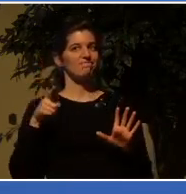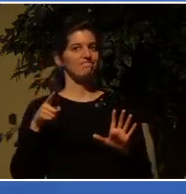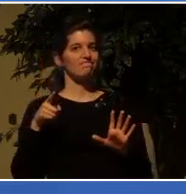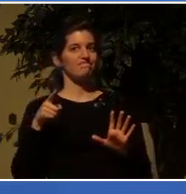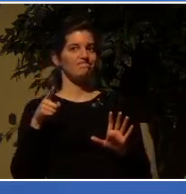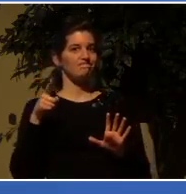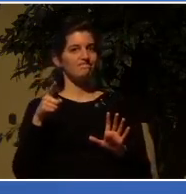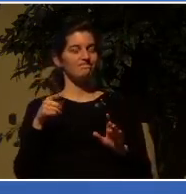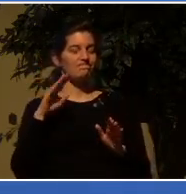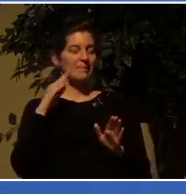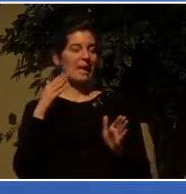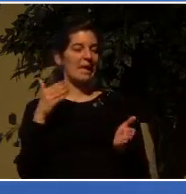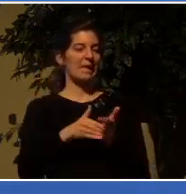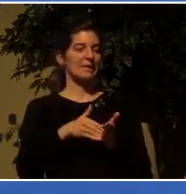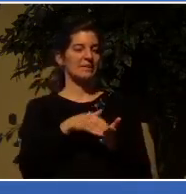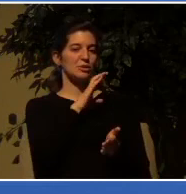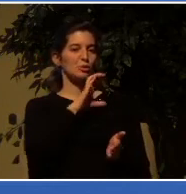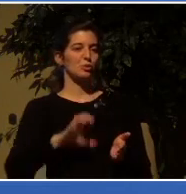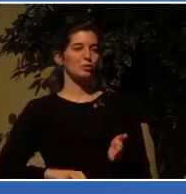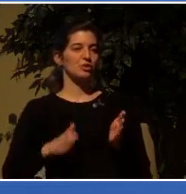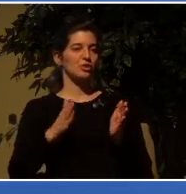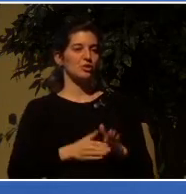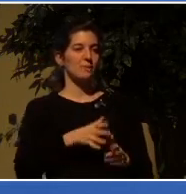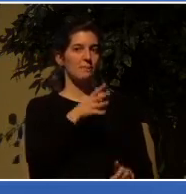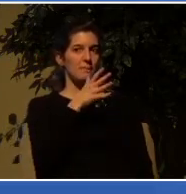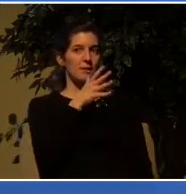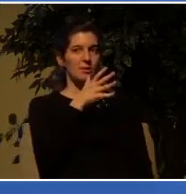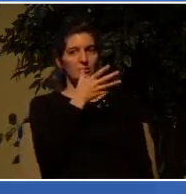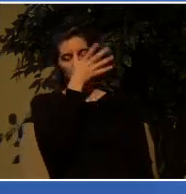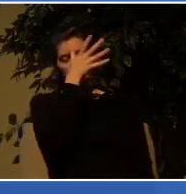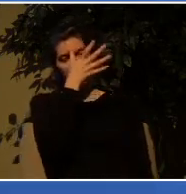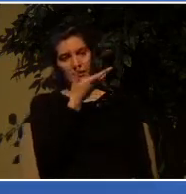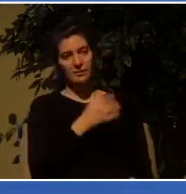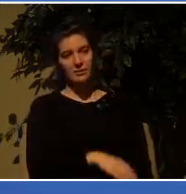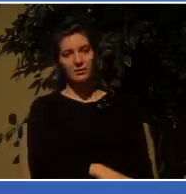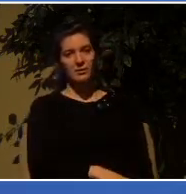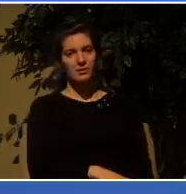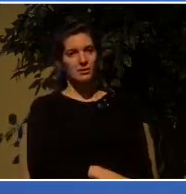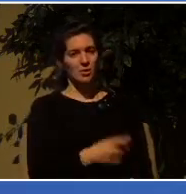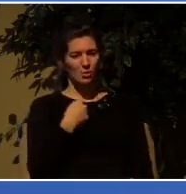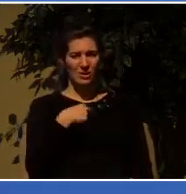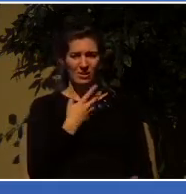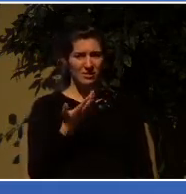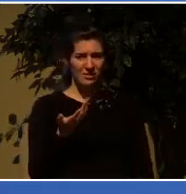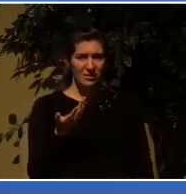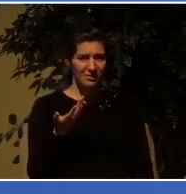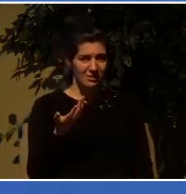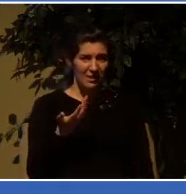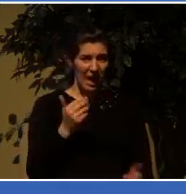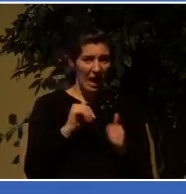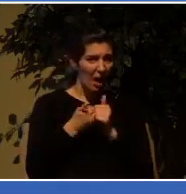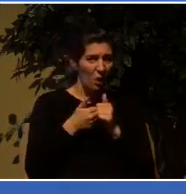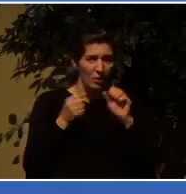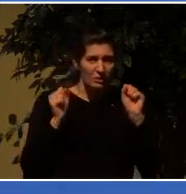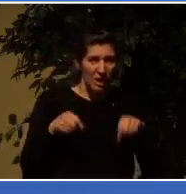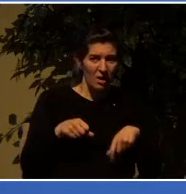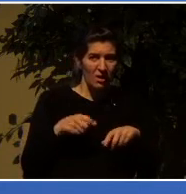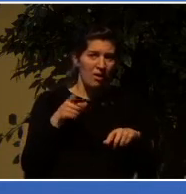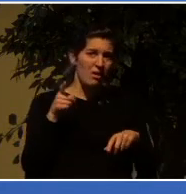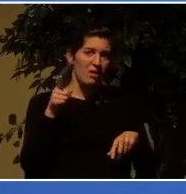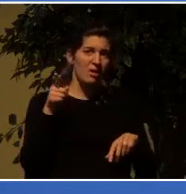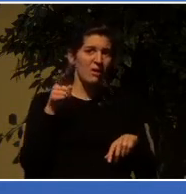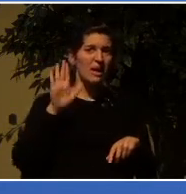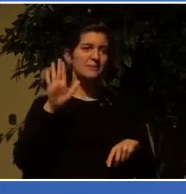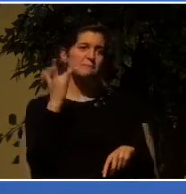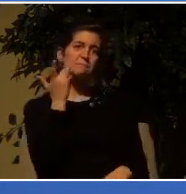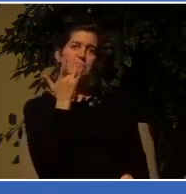parent. And you shake your head at how those things can happen, but that's the spirit